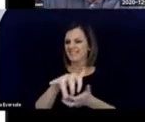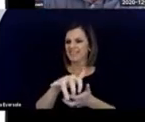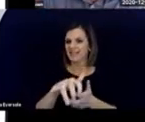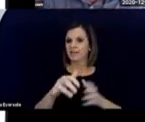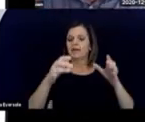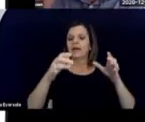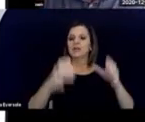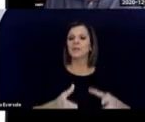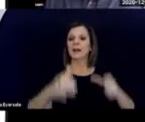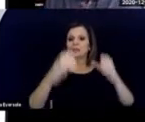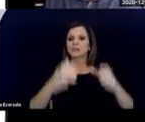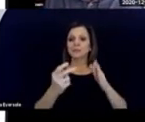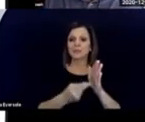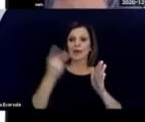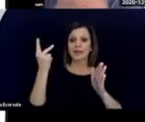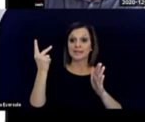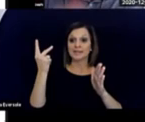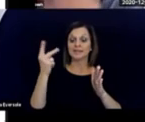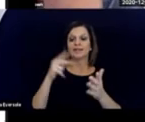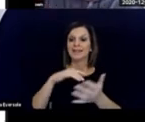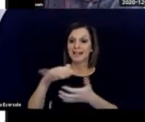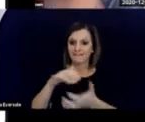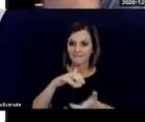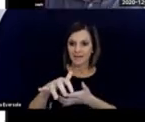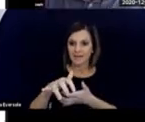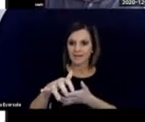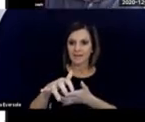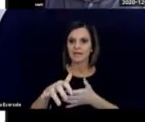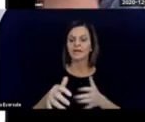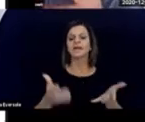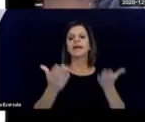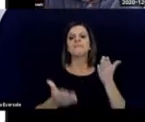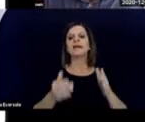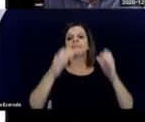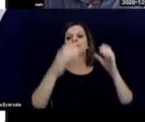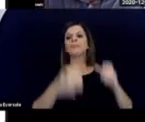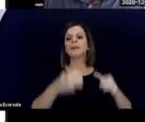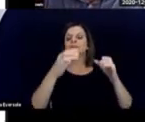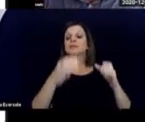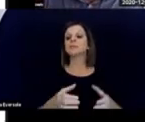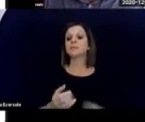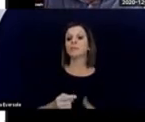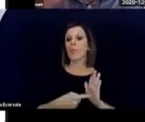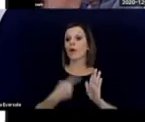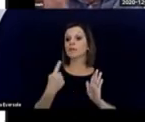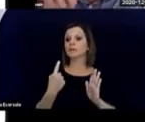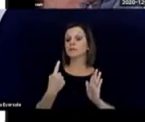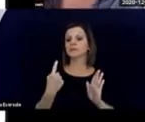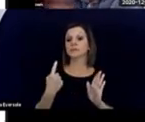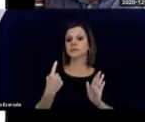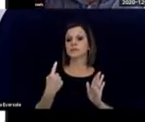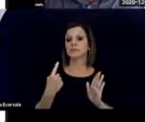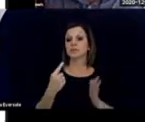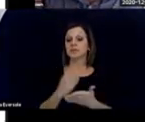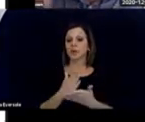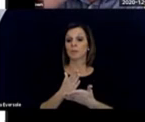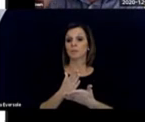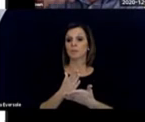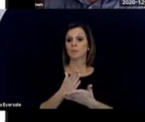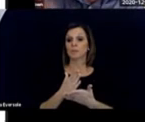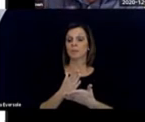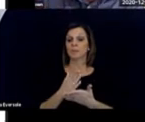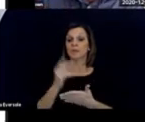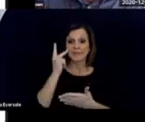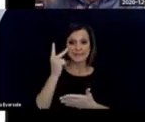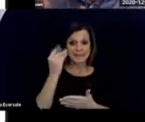them twice, and they laugh. And then you bounce them once and stop, and you see if they